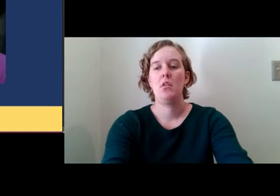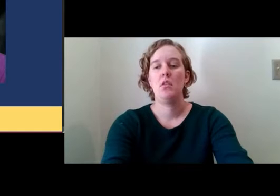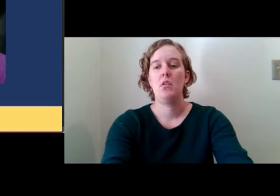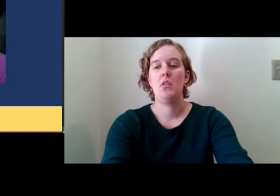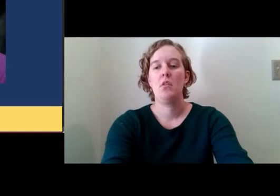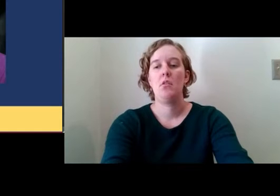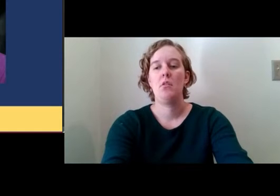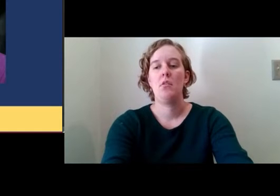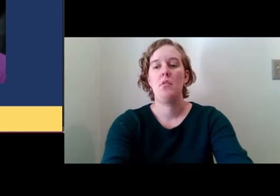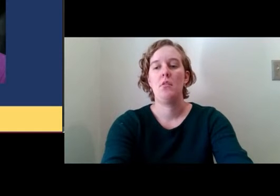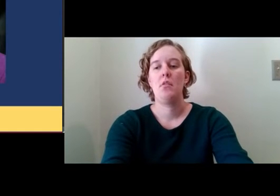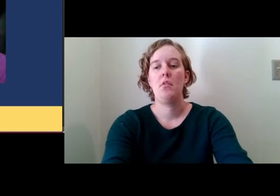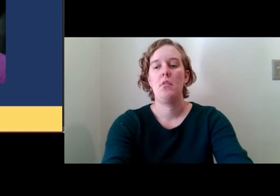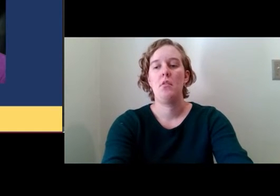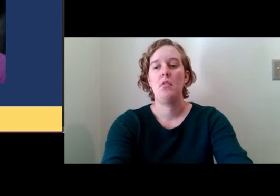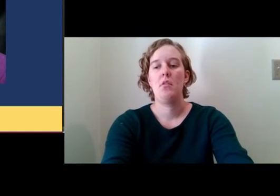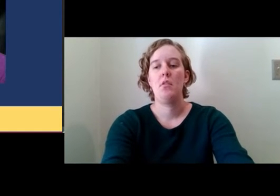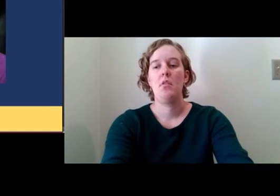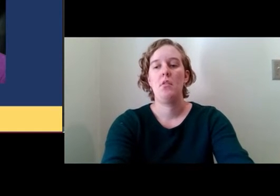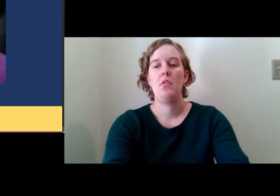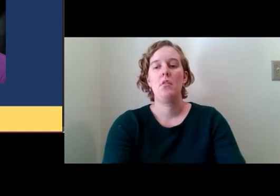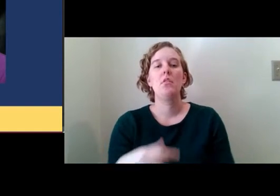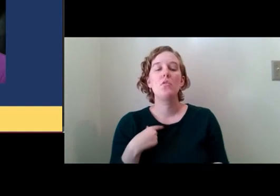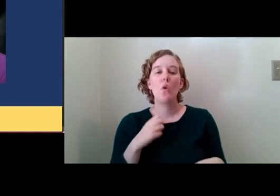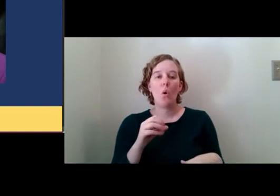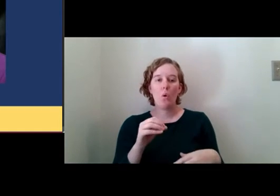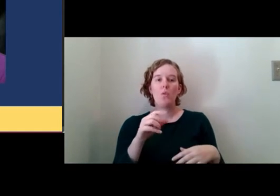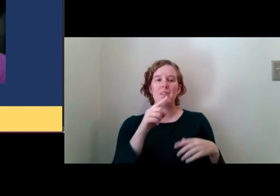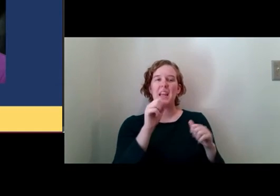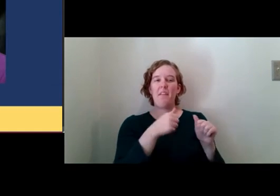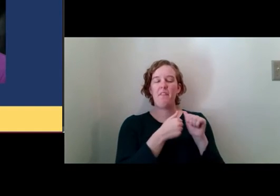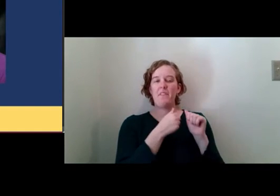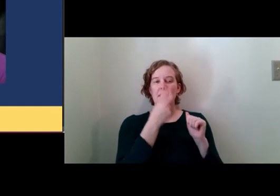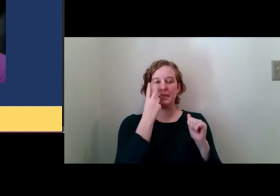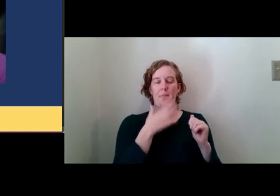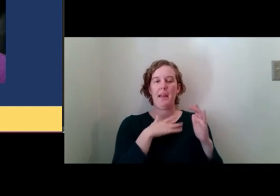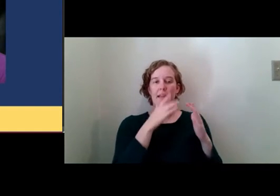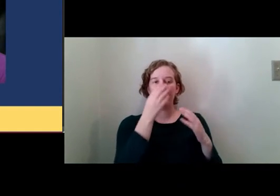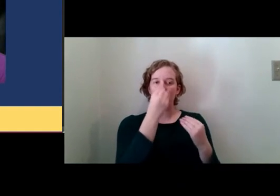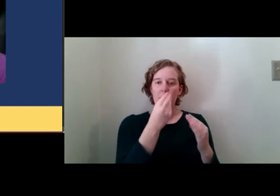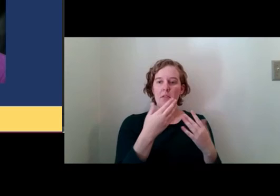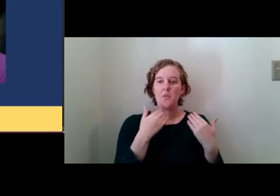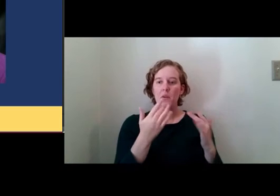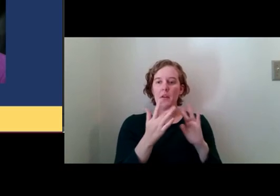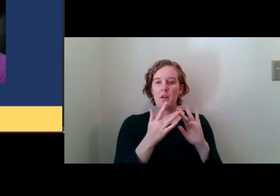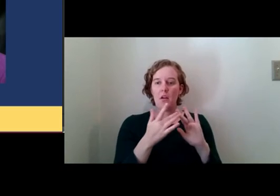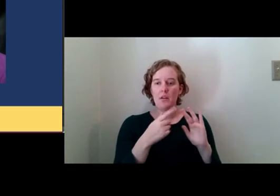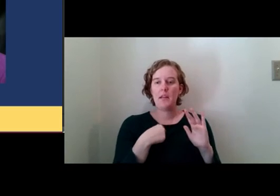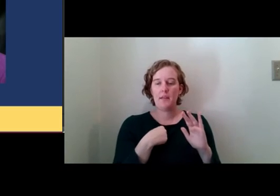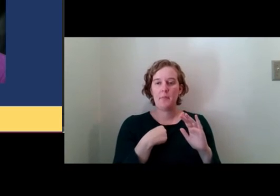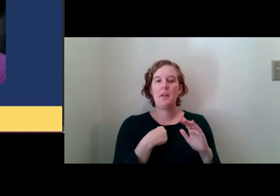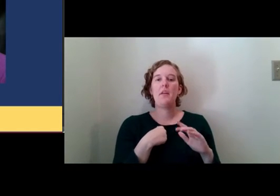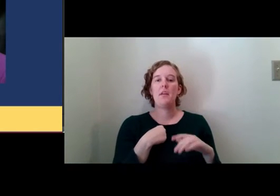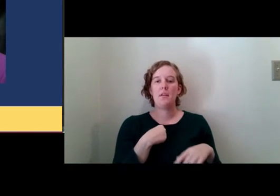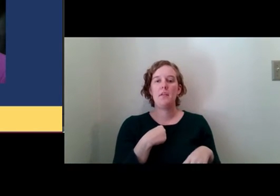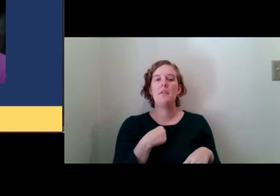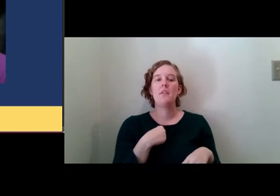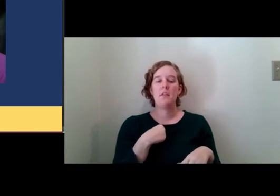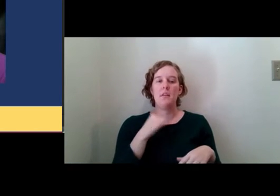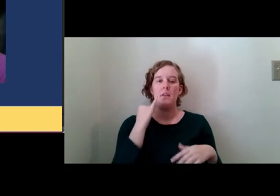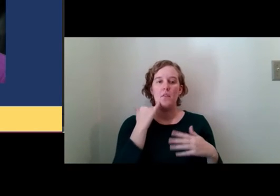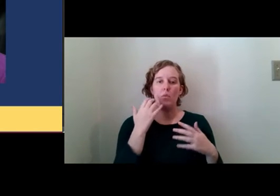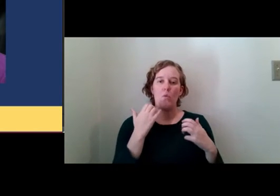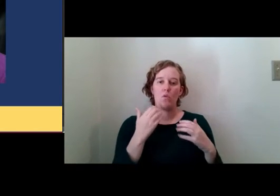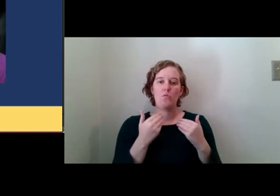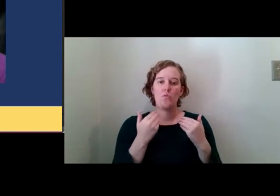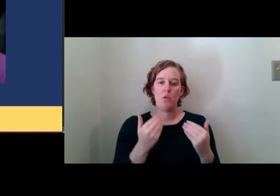Research Group dot com. And I encourage anyone who wants to reach out to me with questions or discussion beyond the setting of this week to do so.